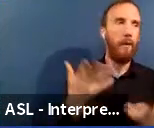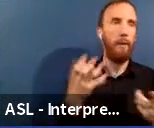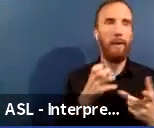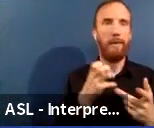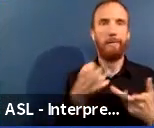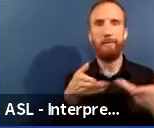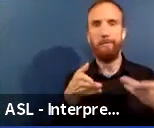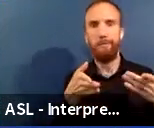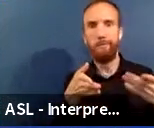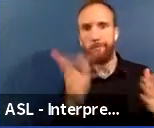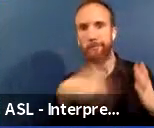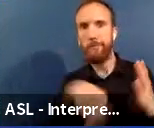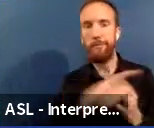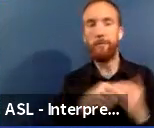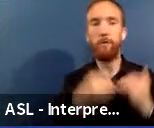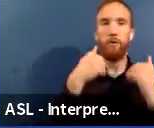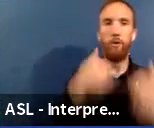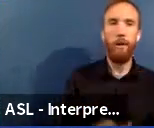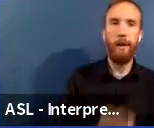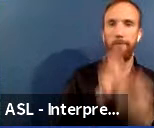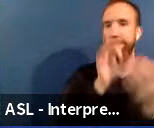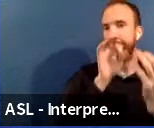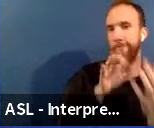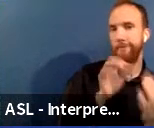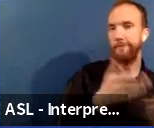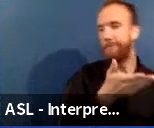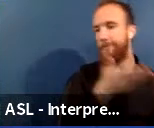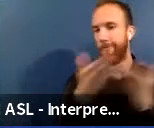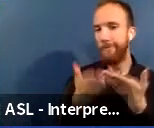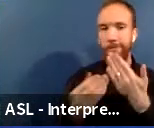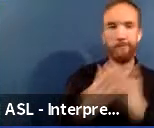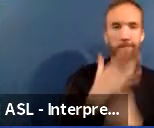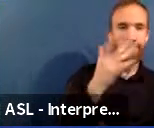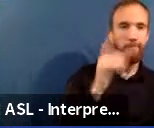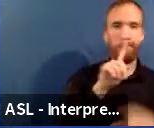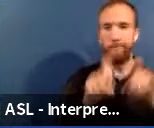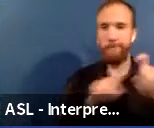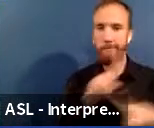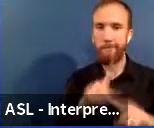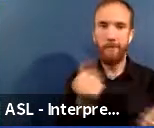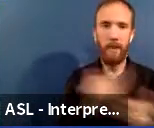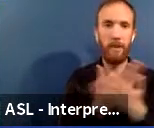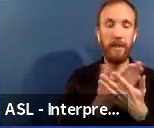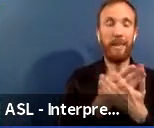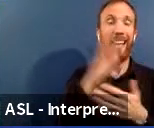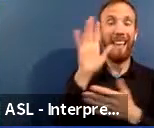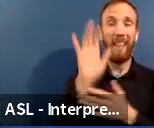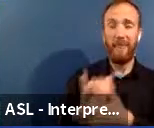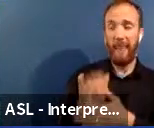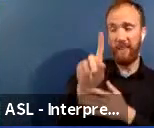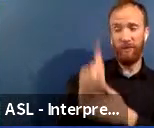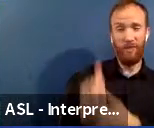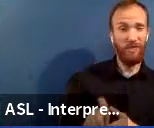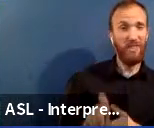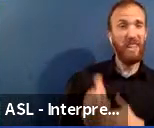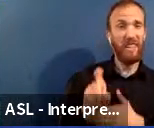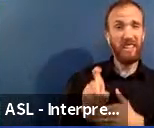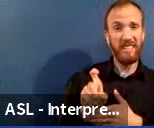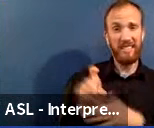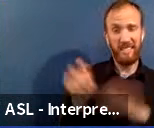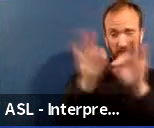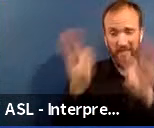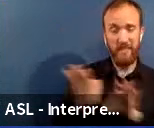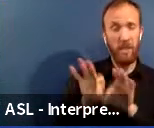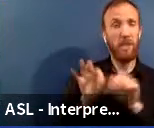important, so please complete it. Pass it on to your friends, pass it on to your neighbors. It takes about 10 minutes, but it's really helpful